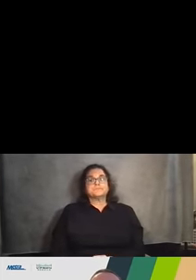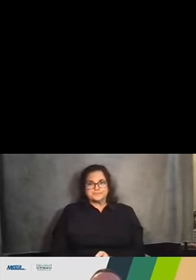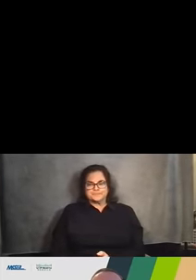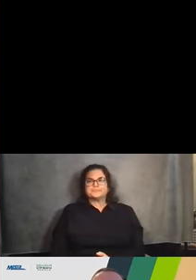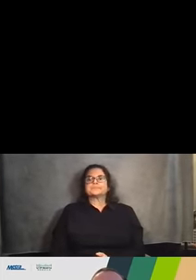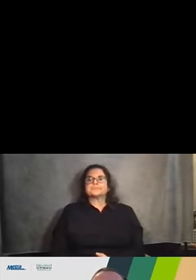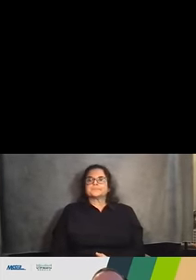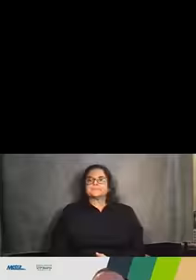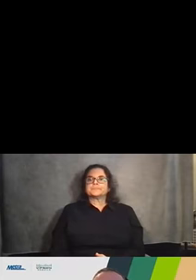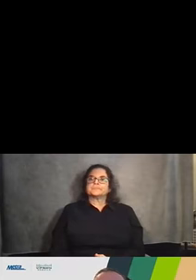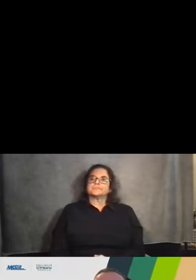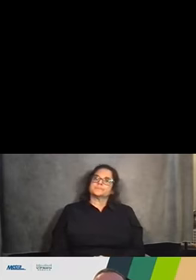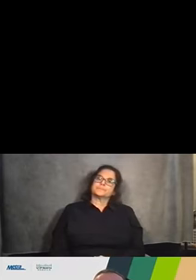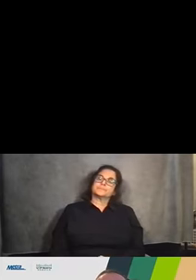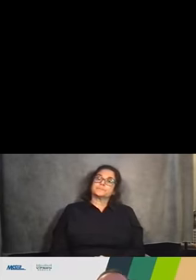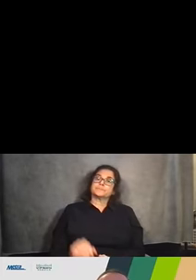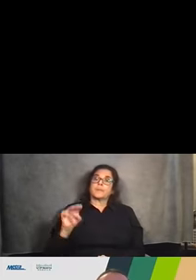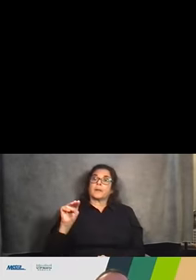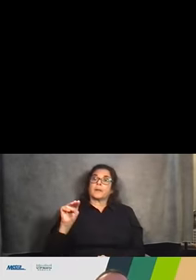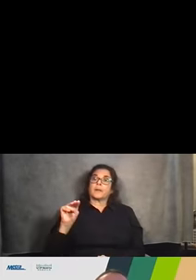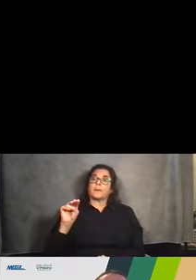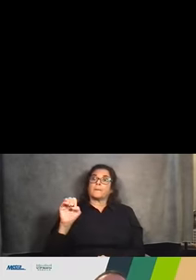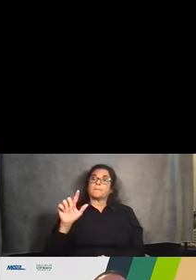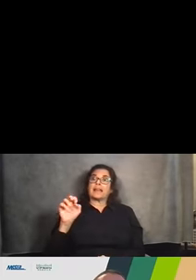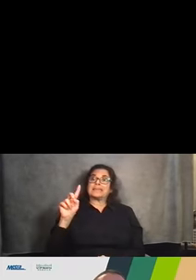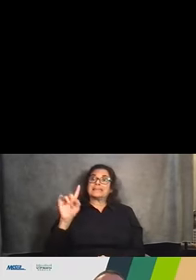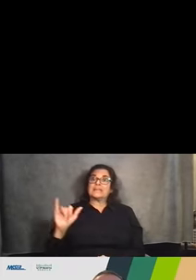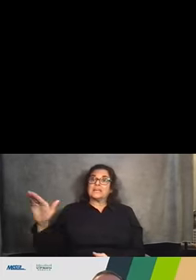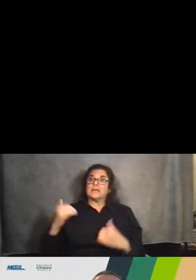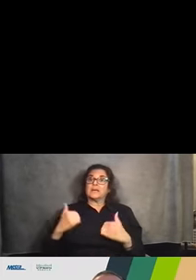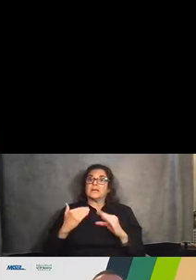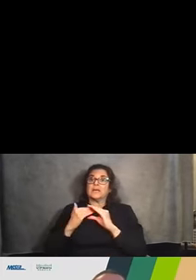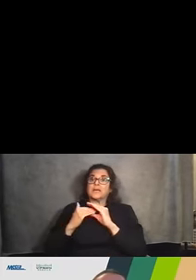Okay, again, her email will be provided on a screen later in the meeting as well.